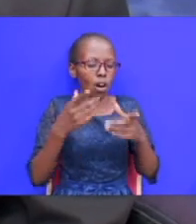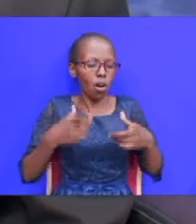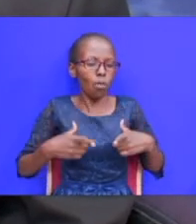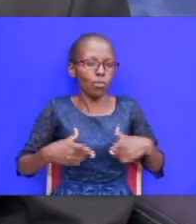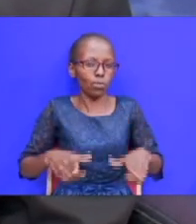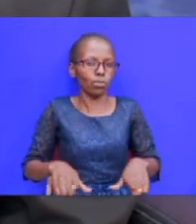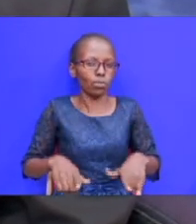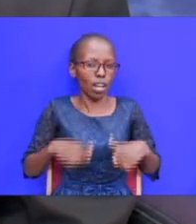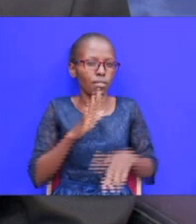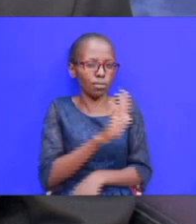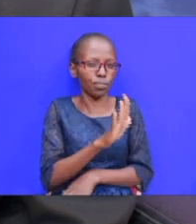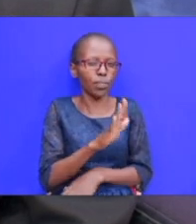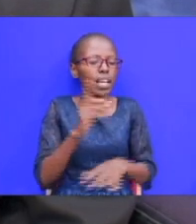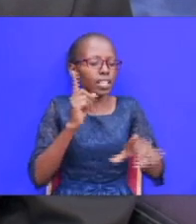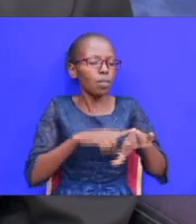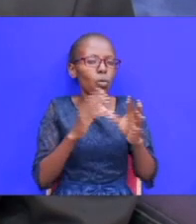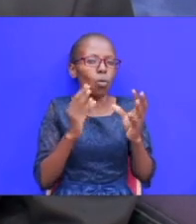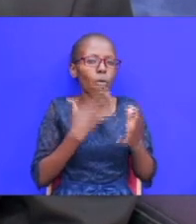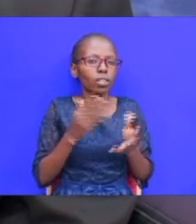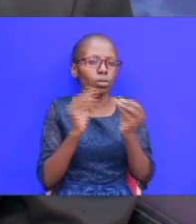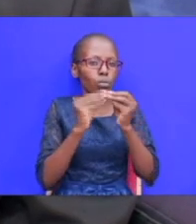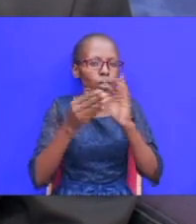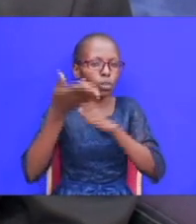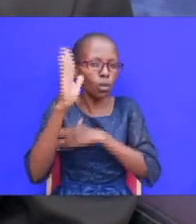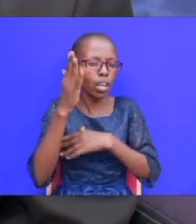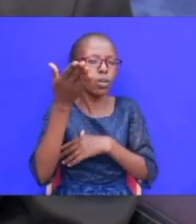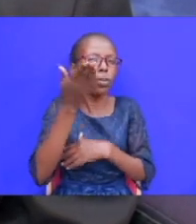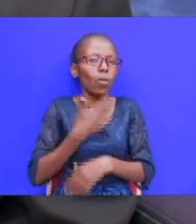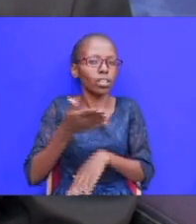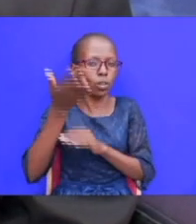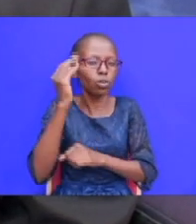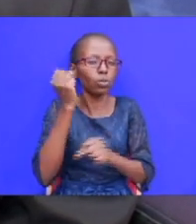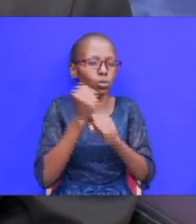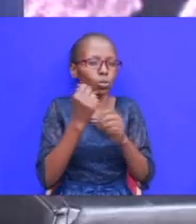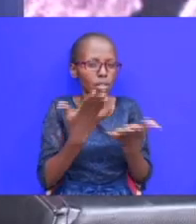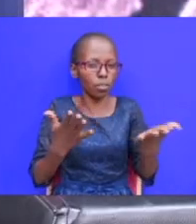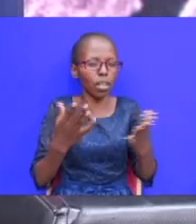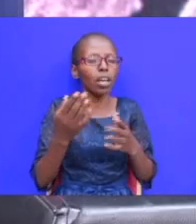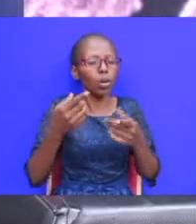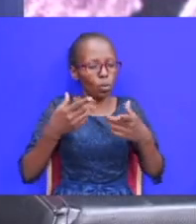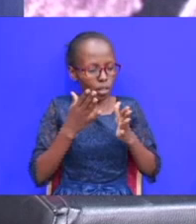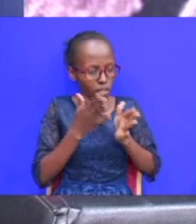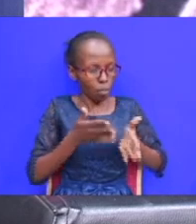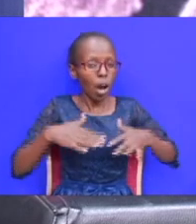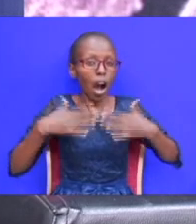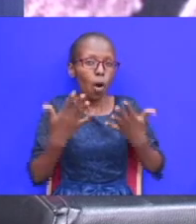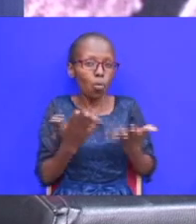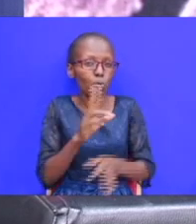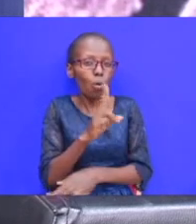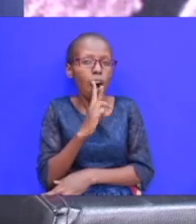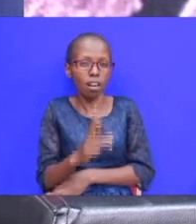to meet god when you want god to do for you something you have to come the way you are and show god that this is me